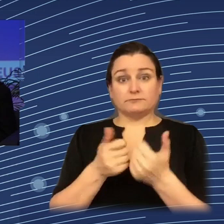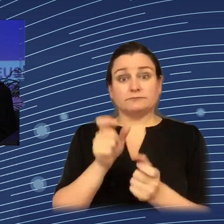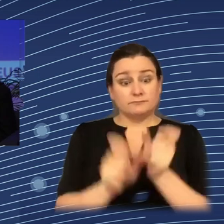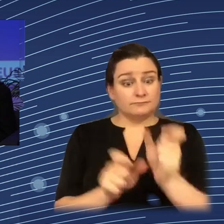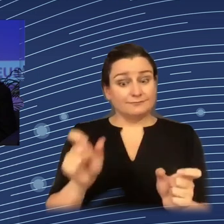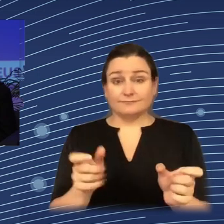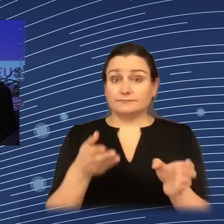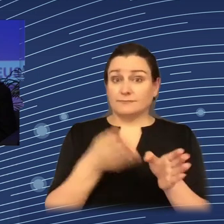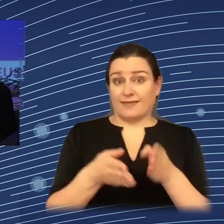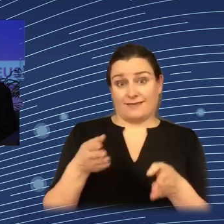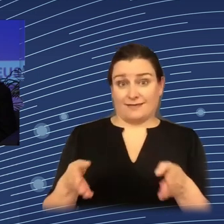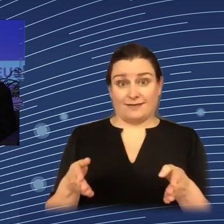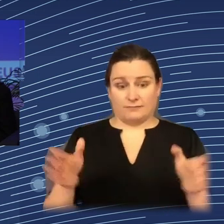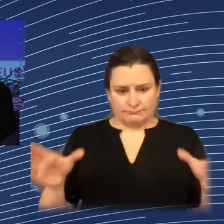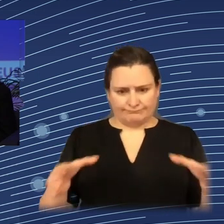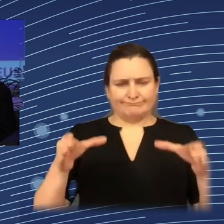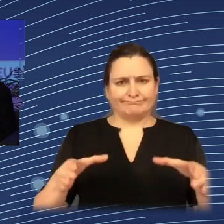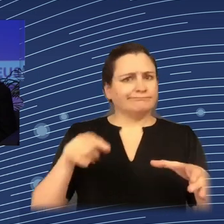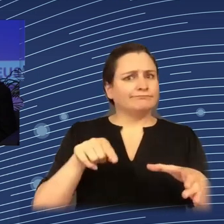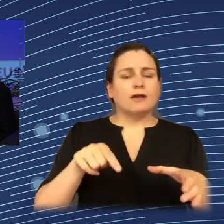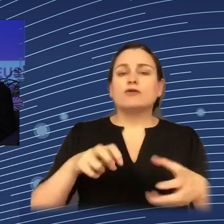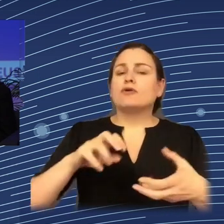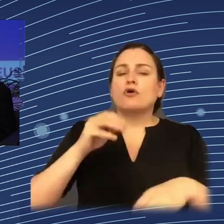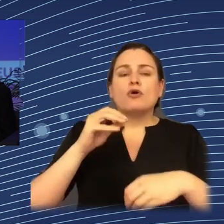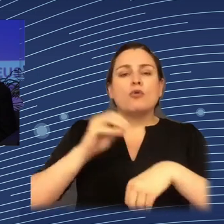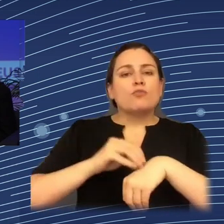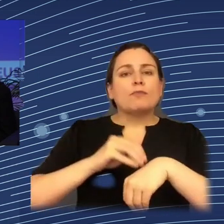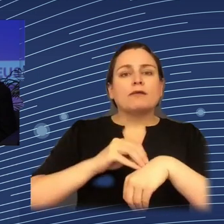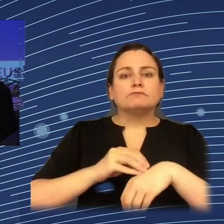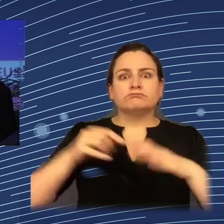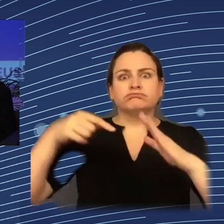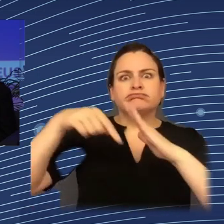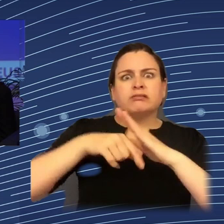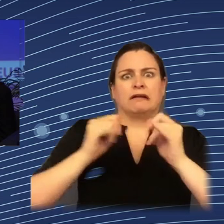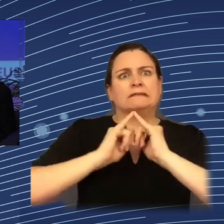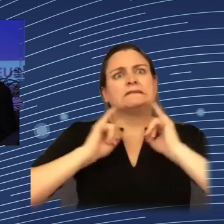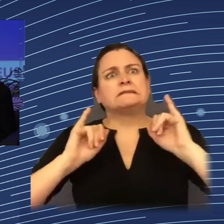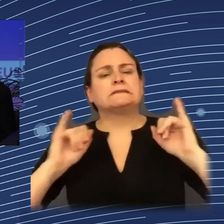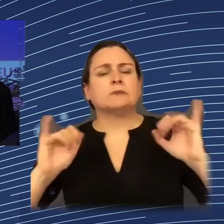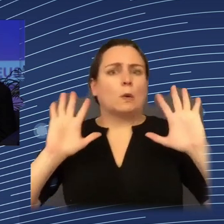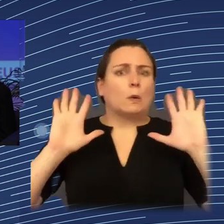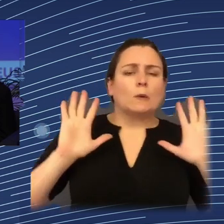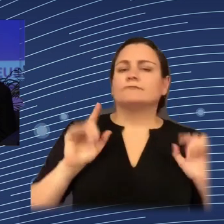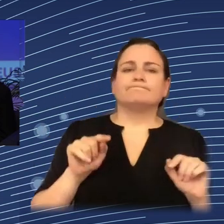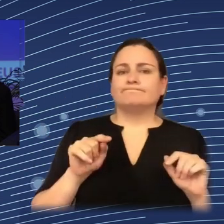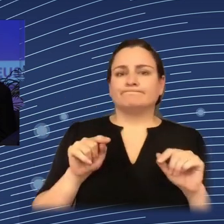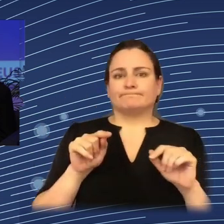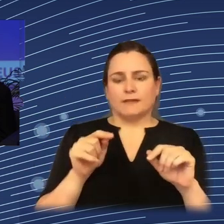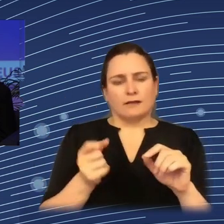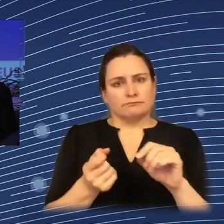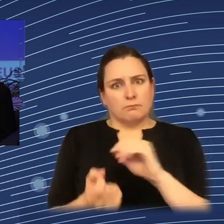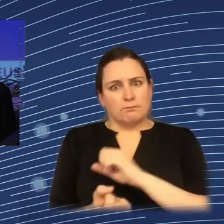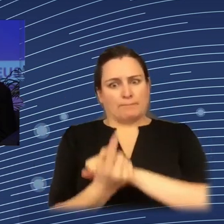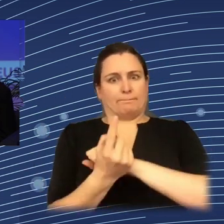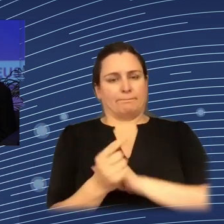on, right away in the process of problem framing, setting and understanding the people that we are